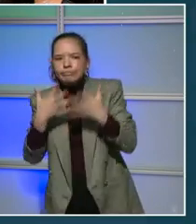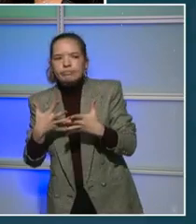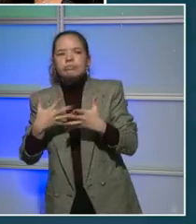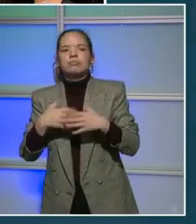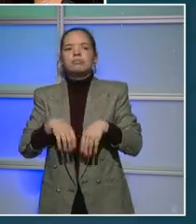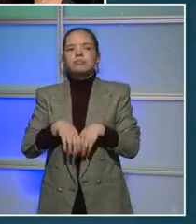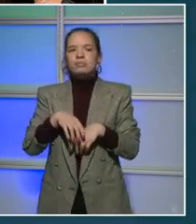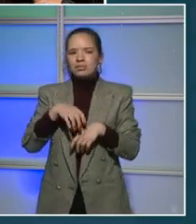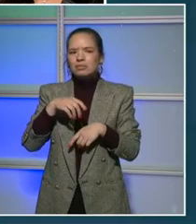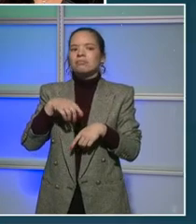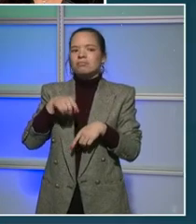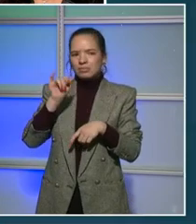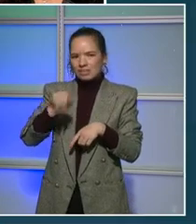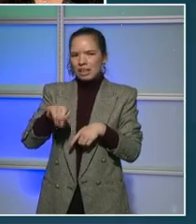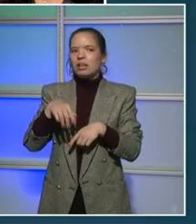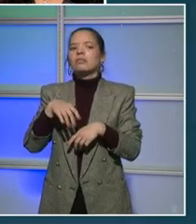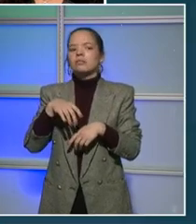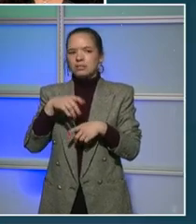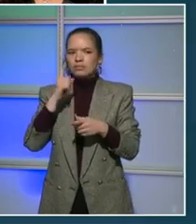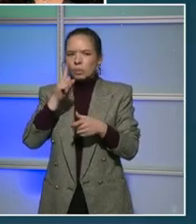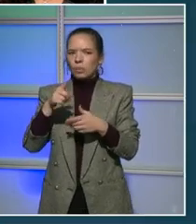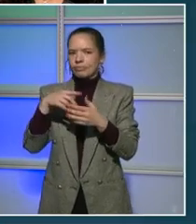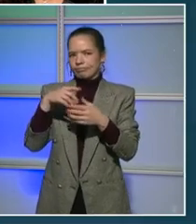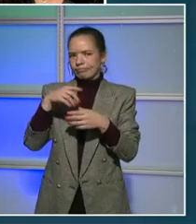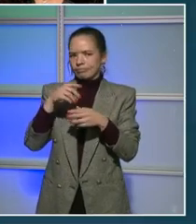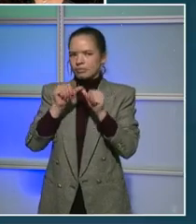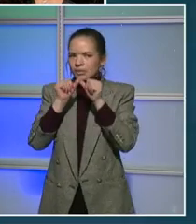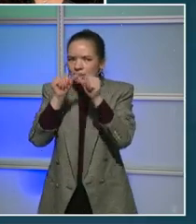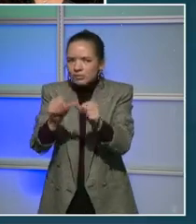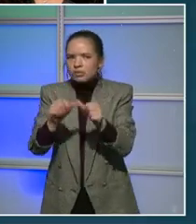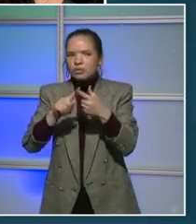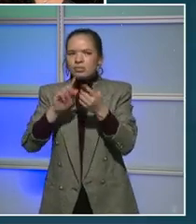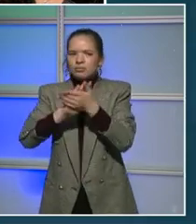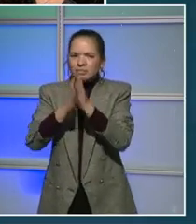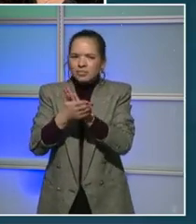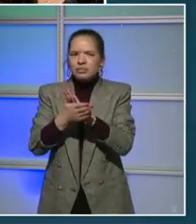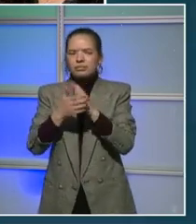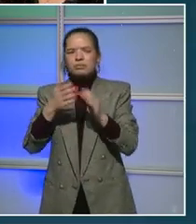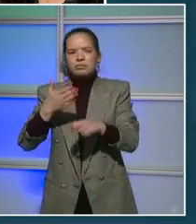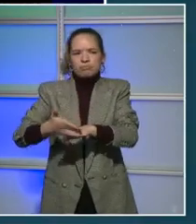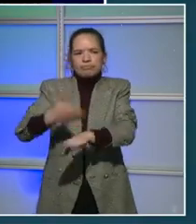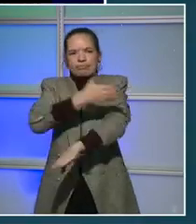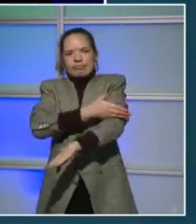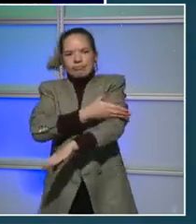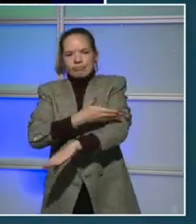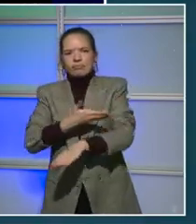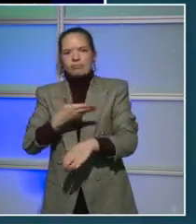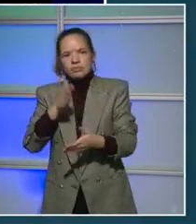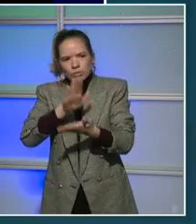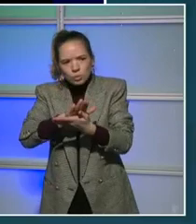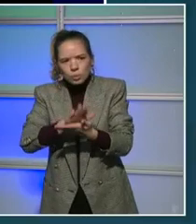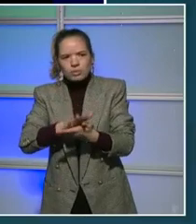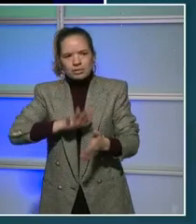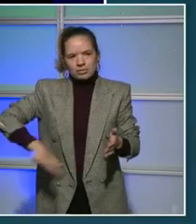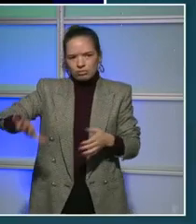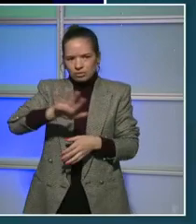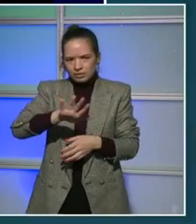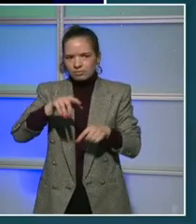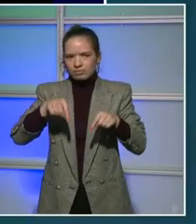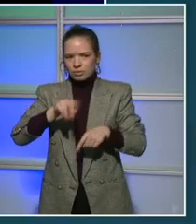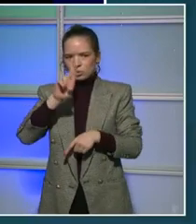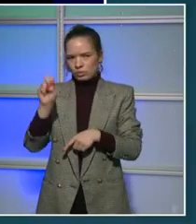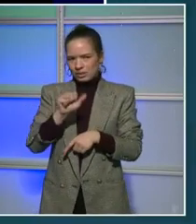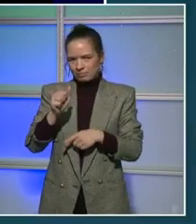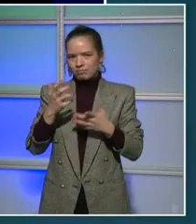to be the fastest-improving school district in the nation? Well, thank you for that question, Principal, and thank you for